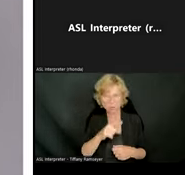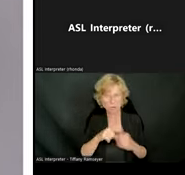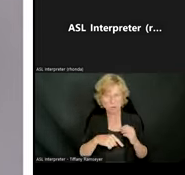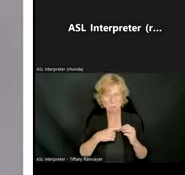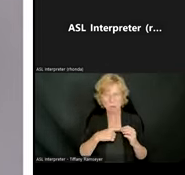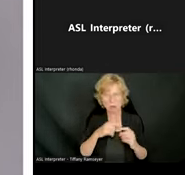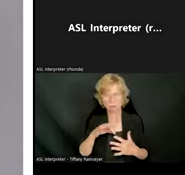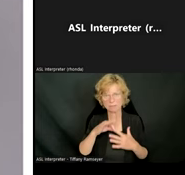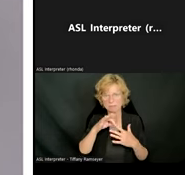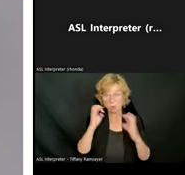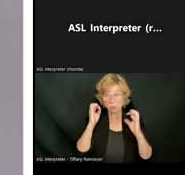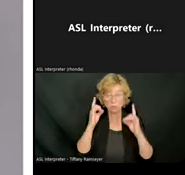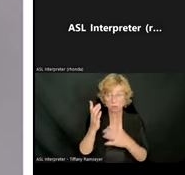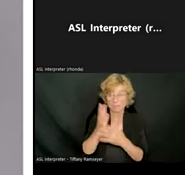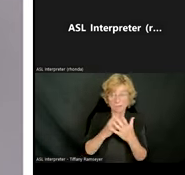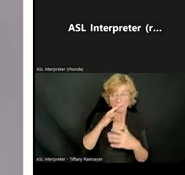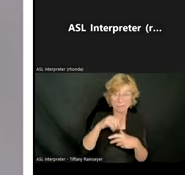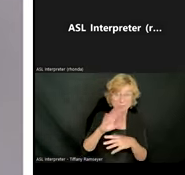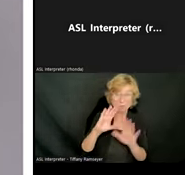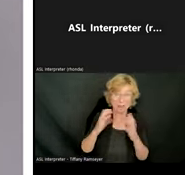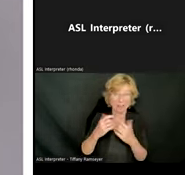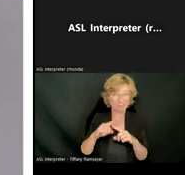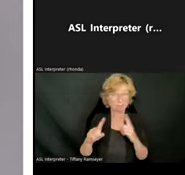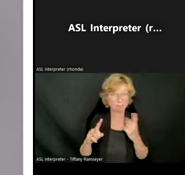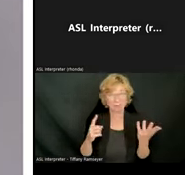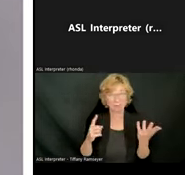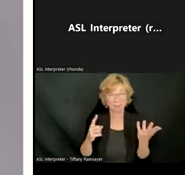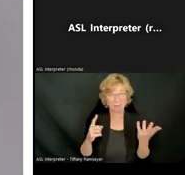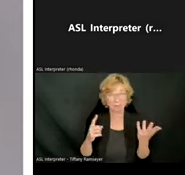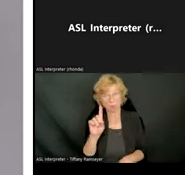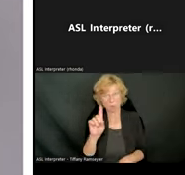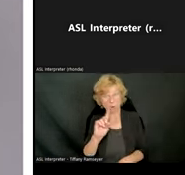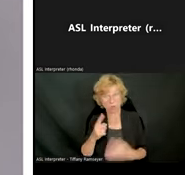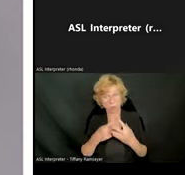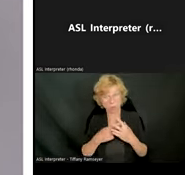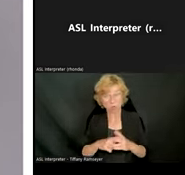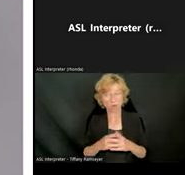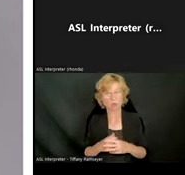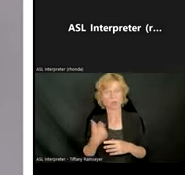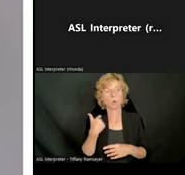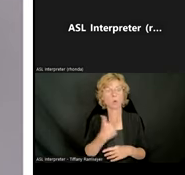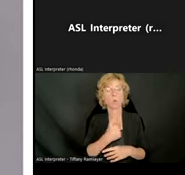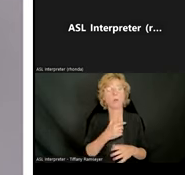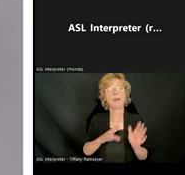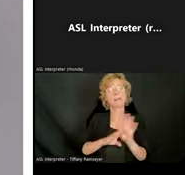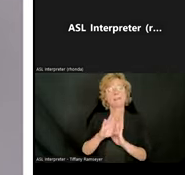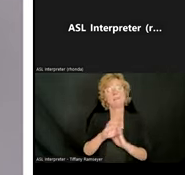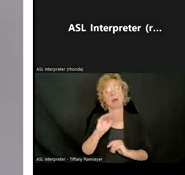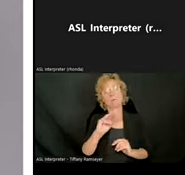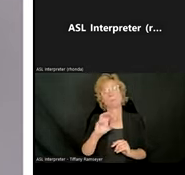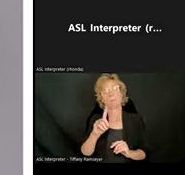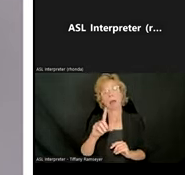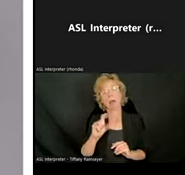you have some kids in your class, but you don't even know where to get started. We've actually developed some modules that are specifically designed for gen ed teachers,